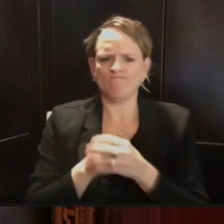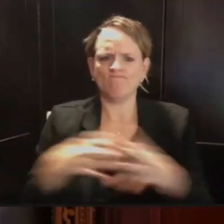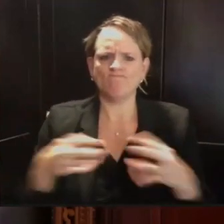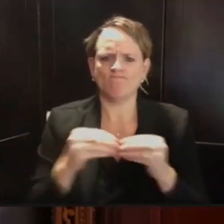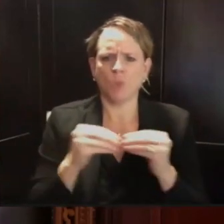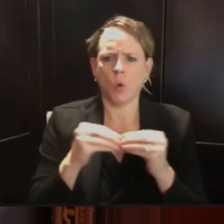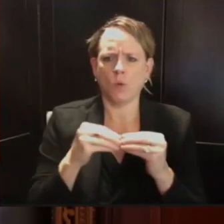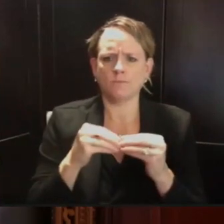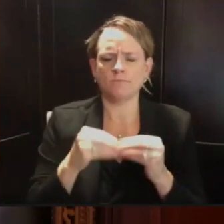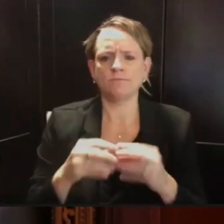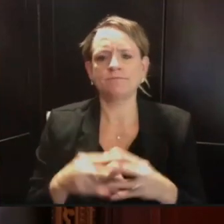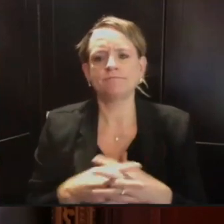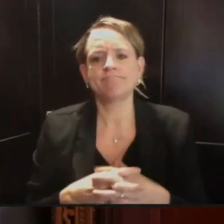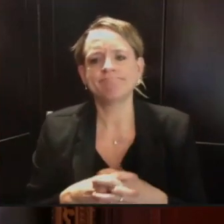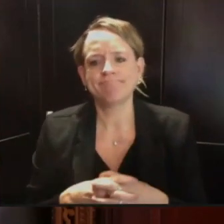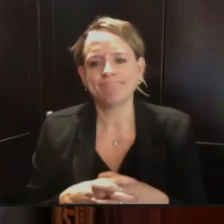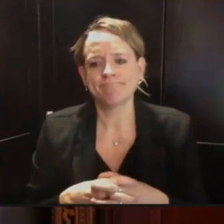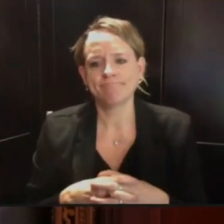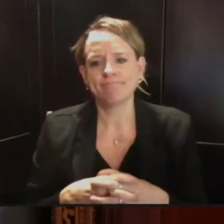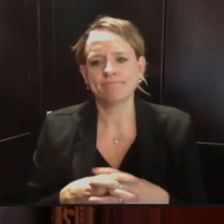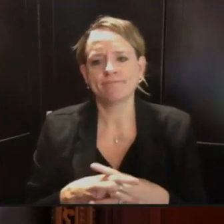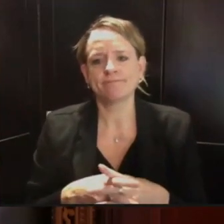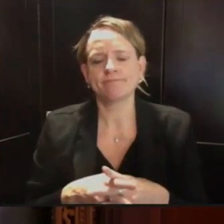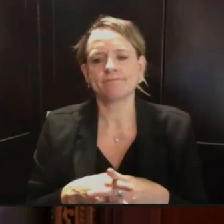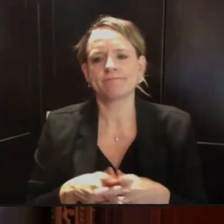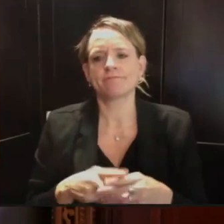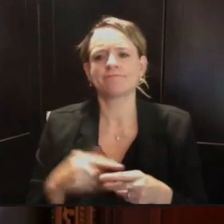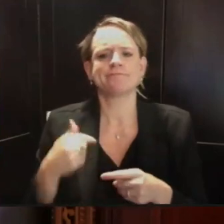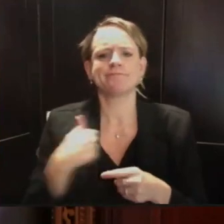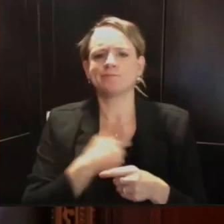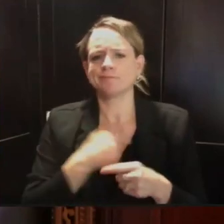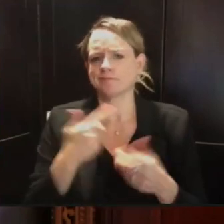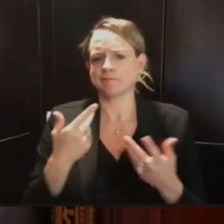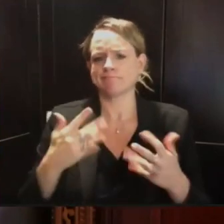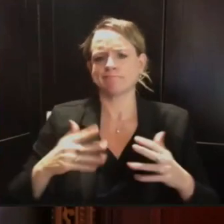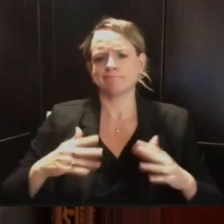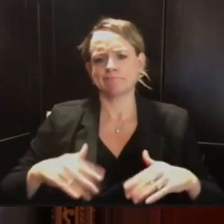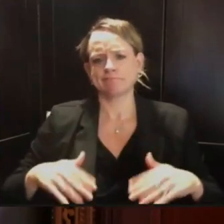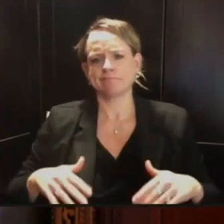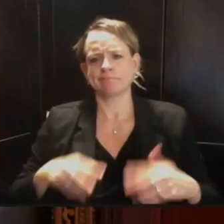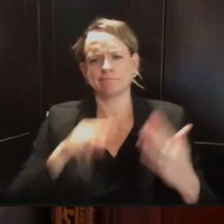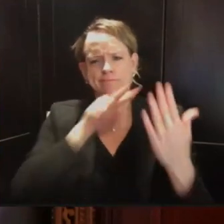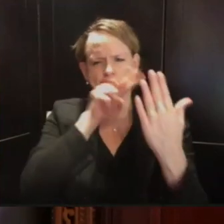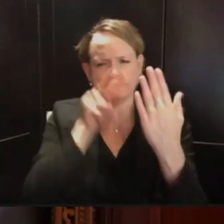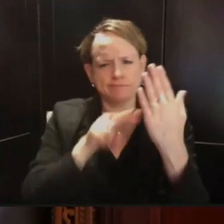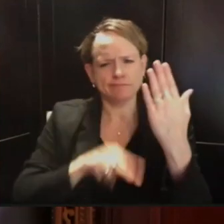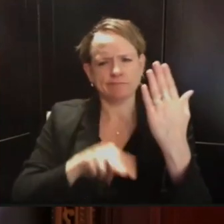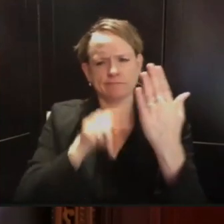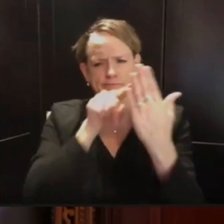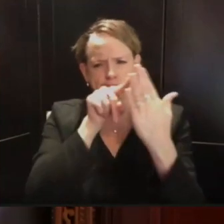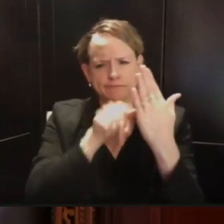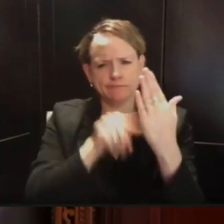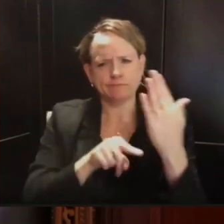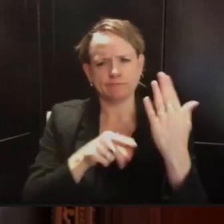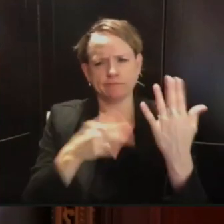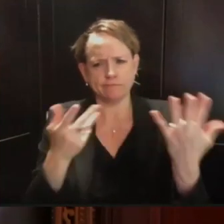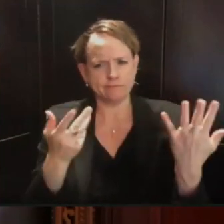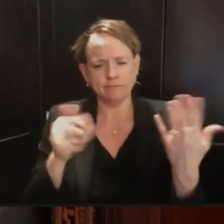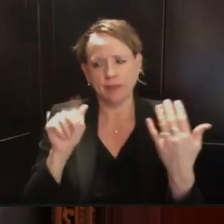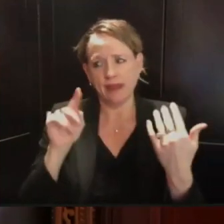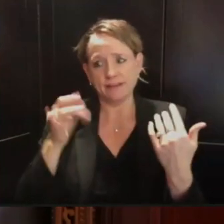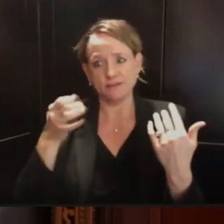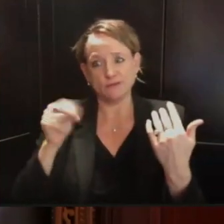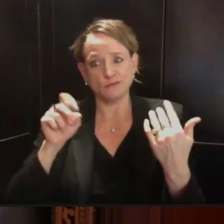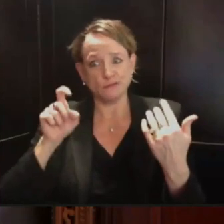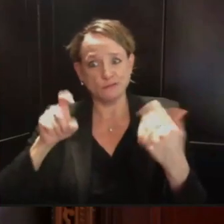indicate that they have supplanted a large amount of the molecular testing or the diagnostic testing that we're doing. So I don't think that's an explanation for why testing numbers